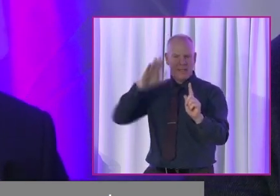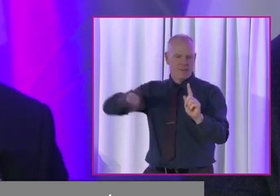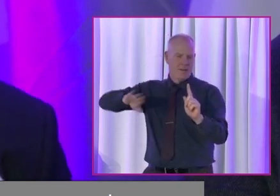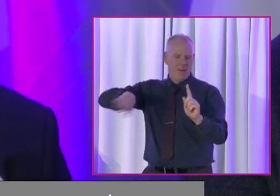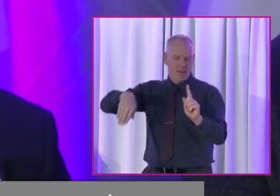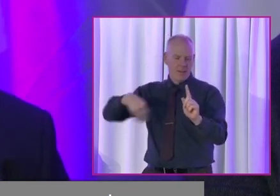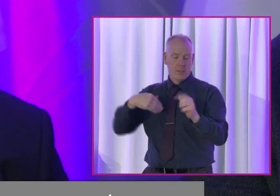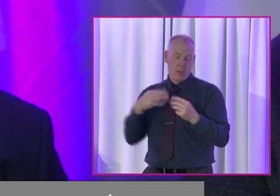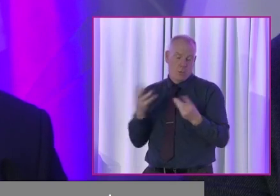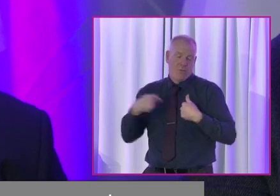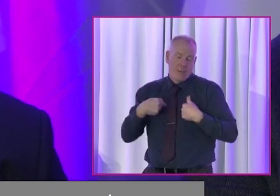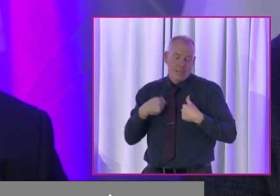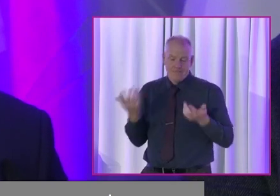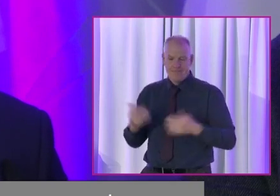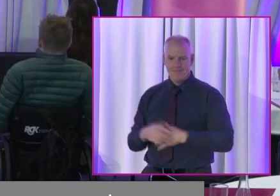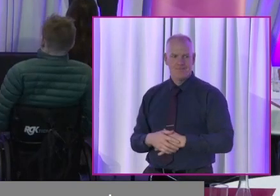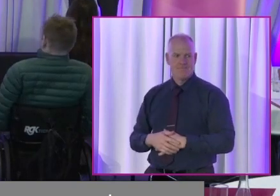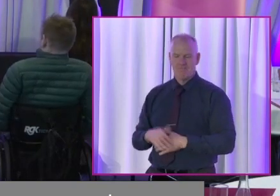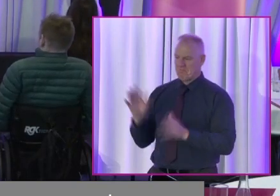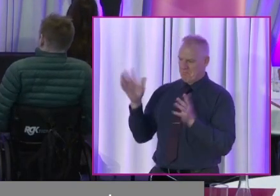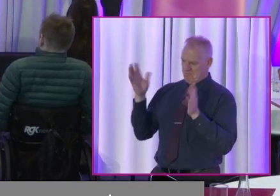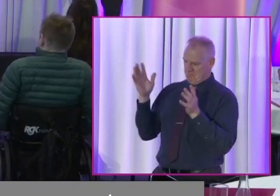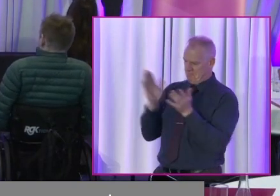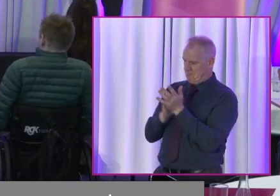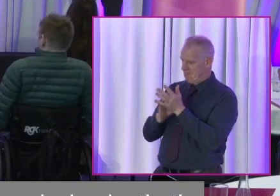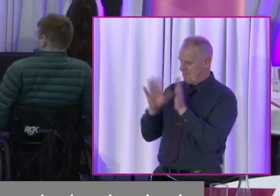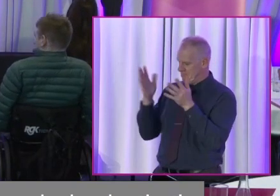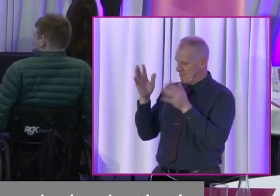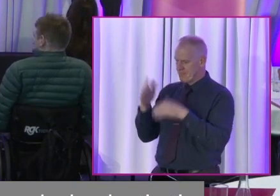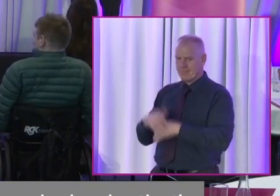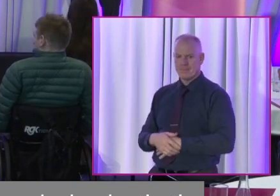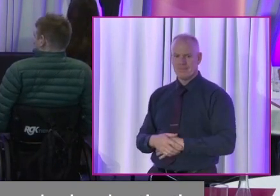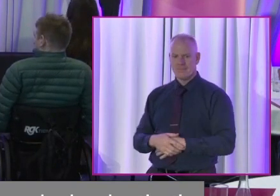work. I think that's what works for me. Hear, hear. I hear you're well said.